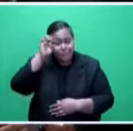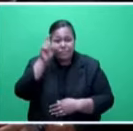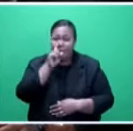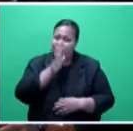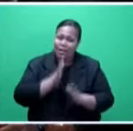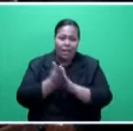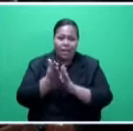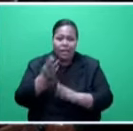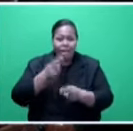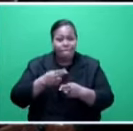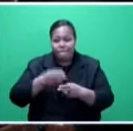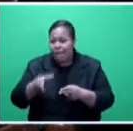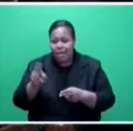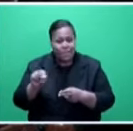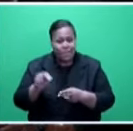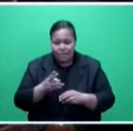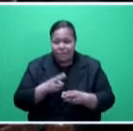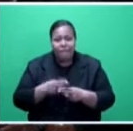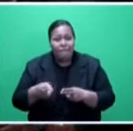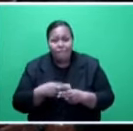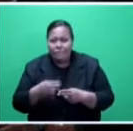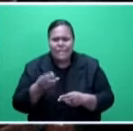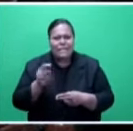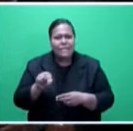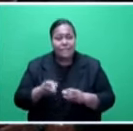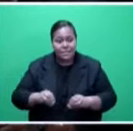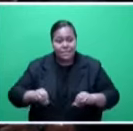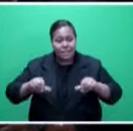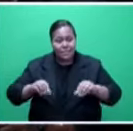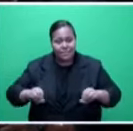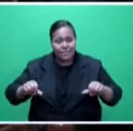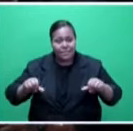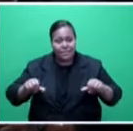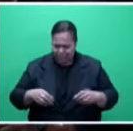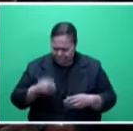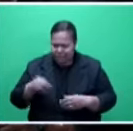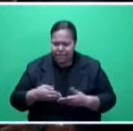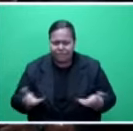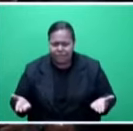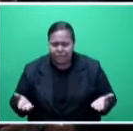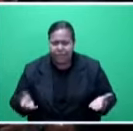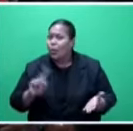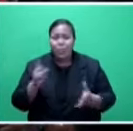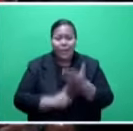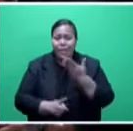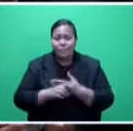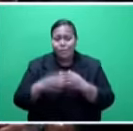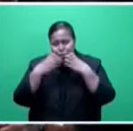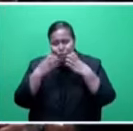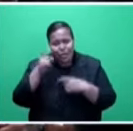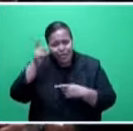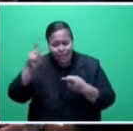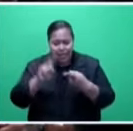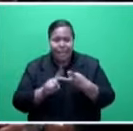Farmers need crop rehabilitation in the form of seedlings, not so much seeds. What happened to AgriCare, SugarCare and the various care